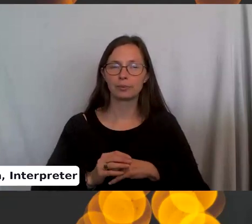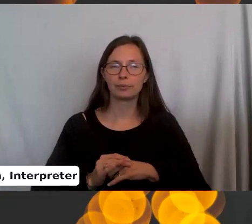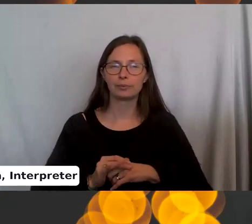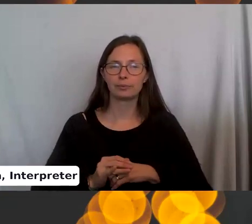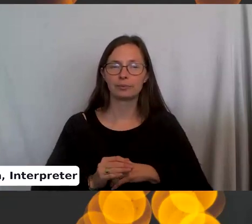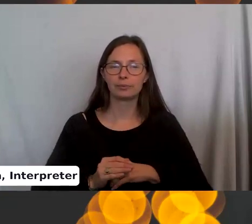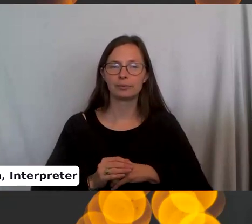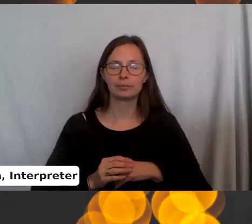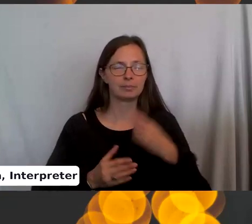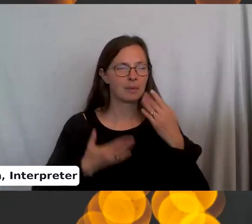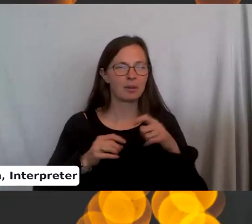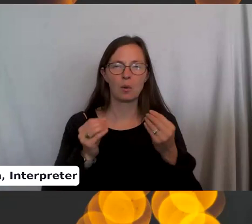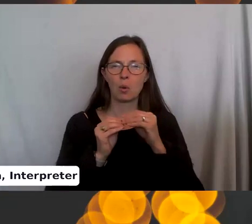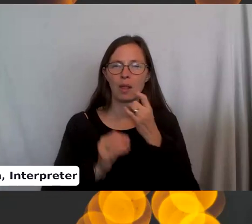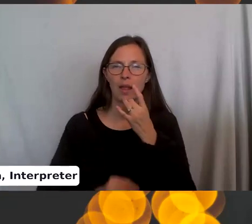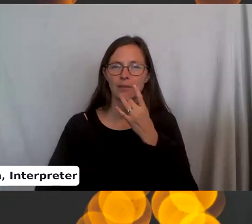I think I need more light.